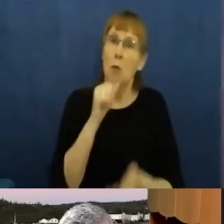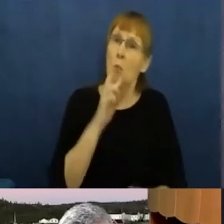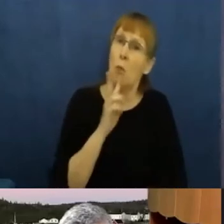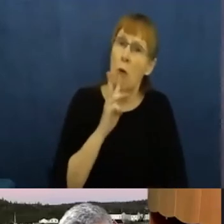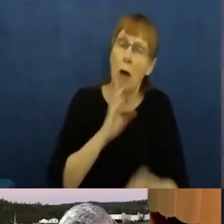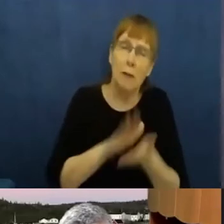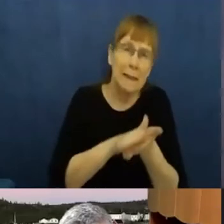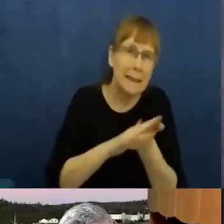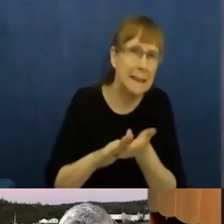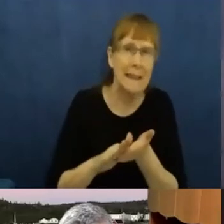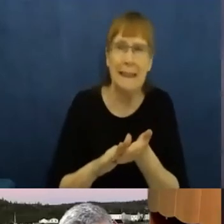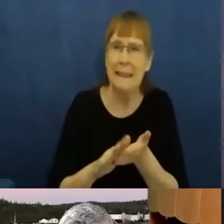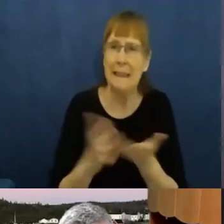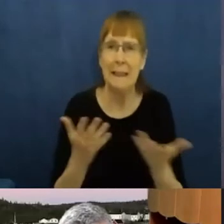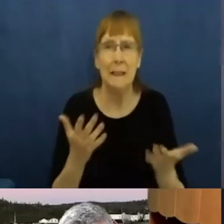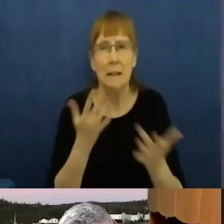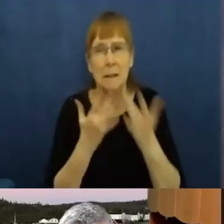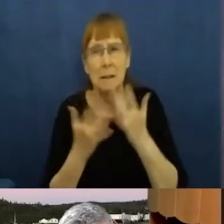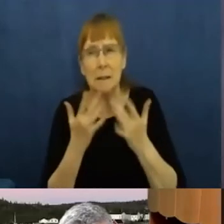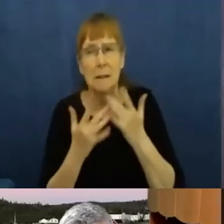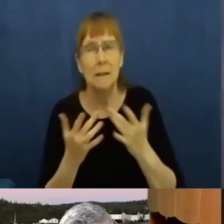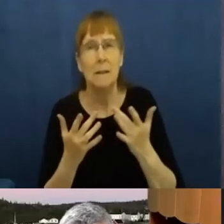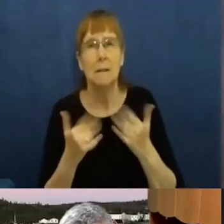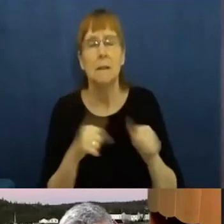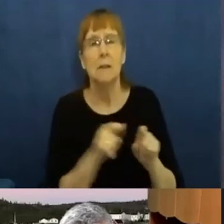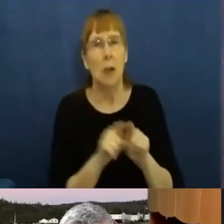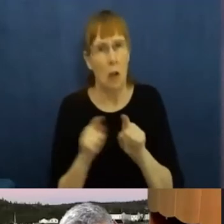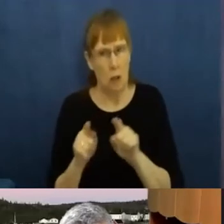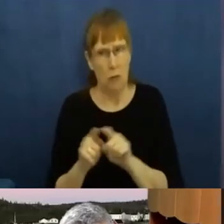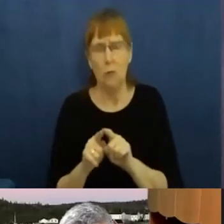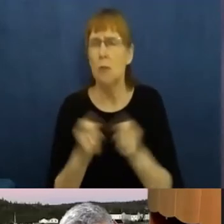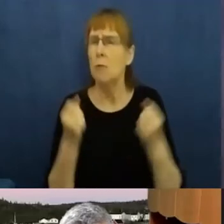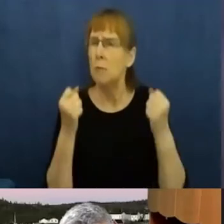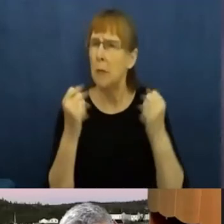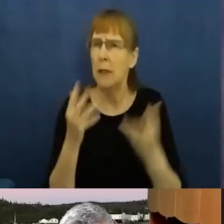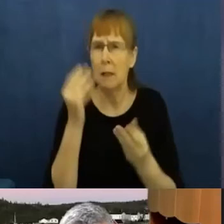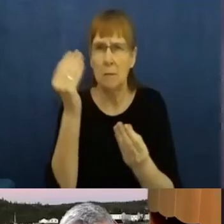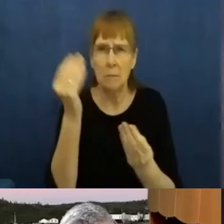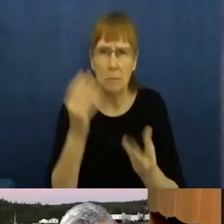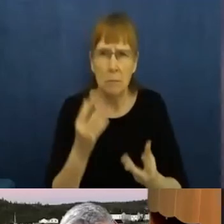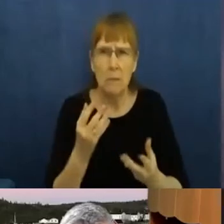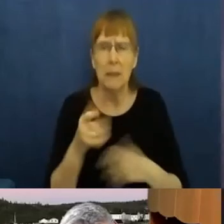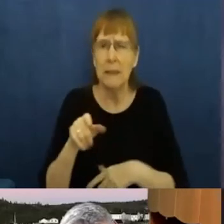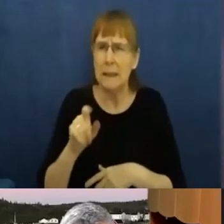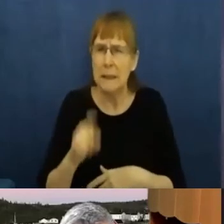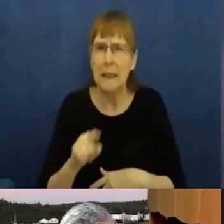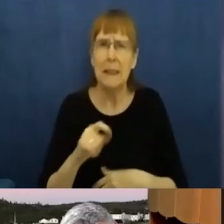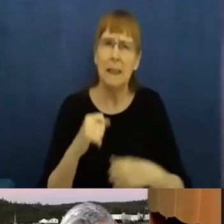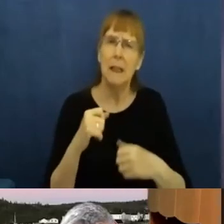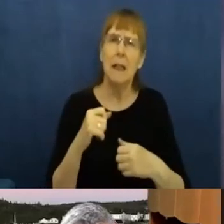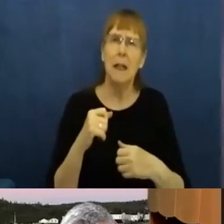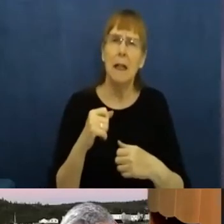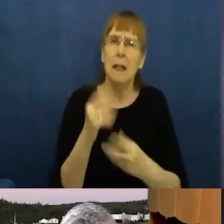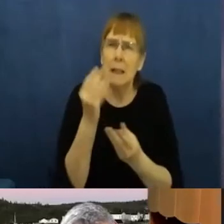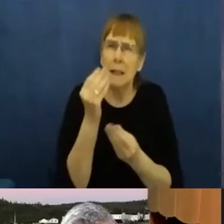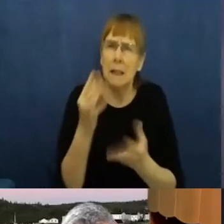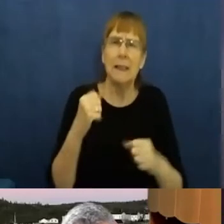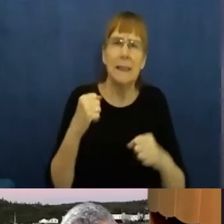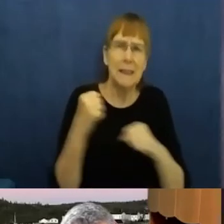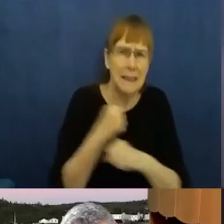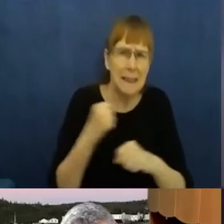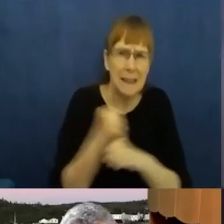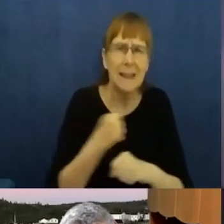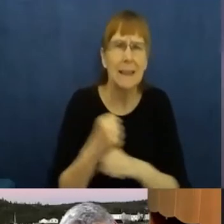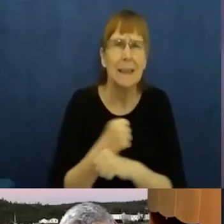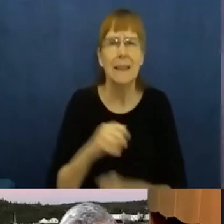also heard a cry for the urgent need for data and statistics. And in fact, some leaders said